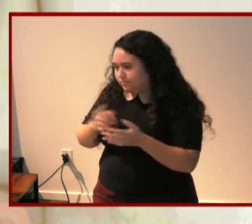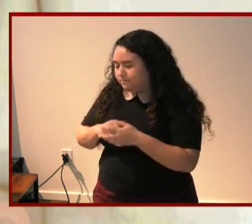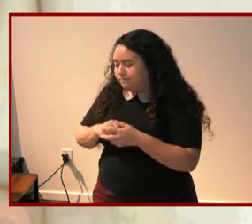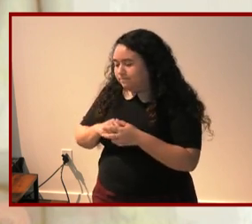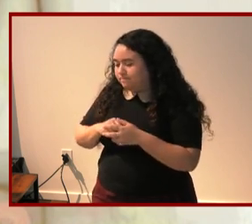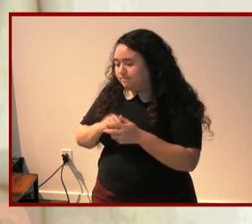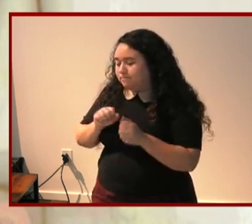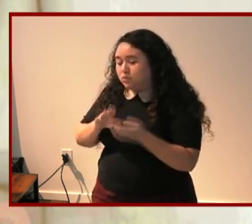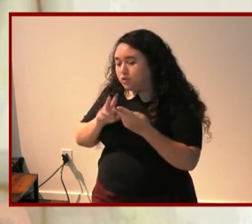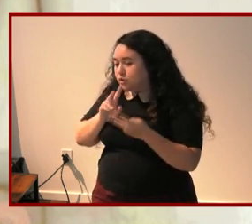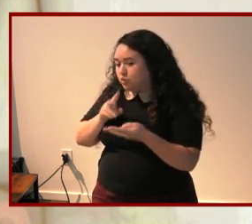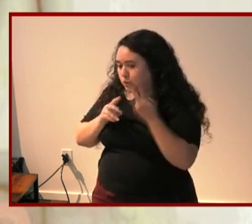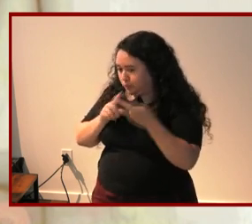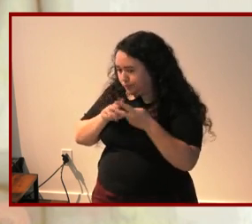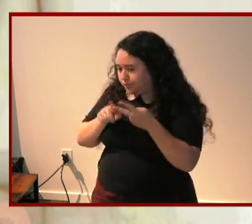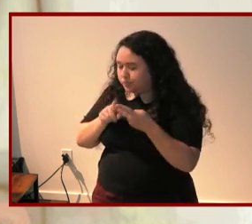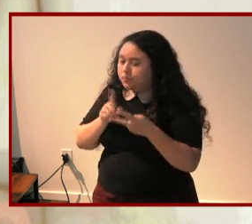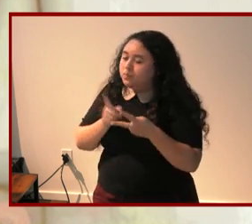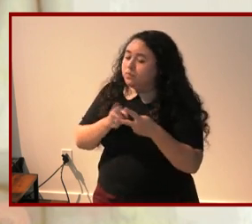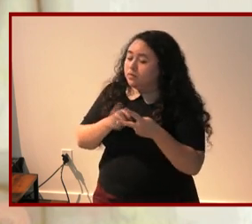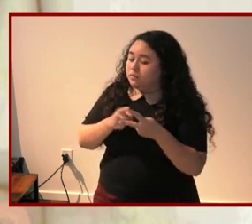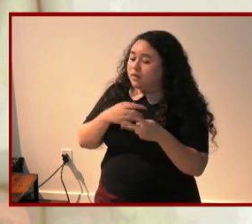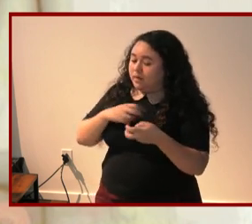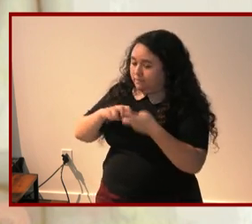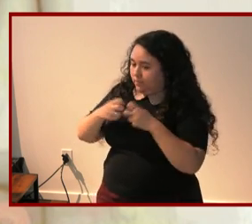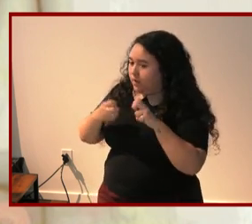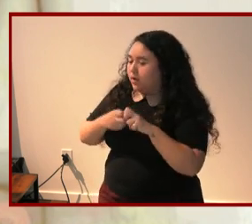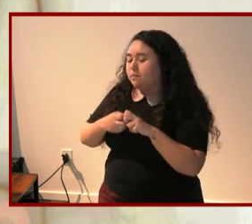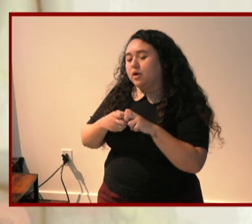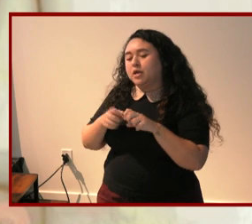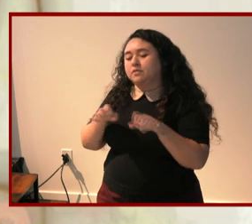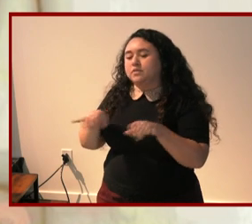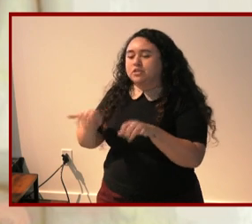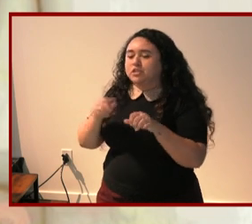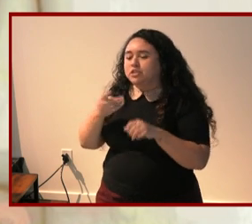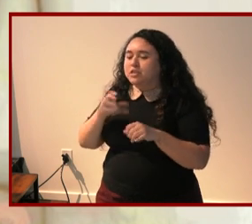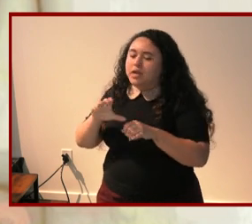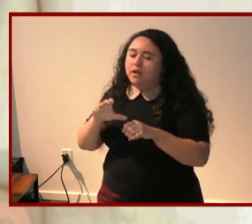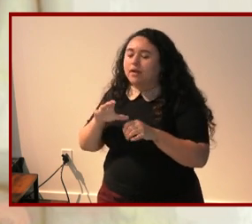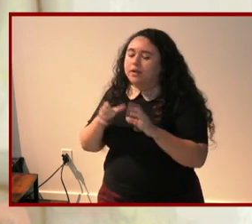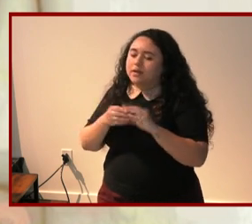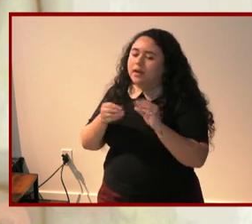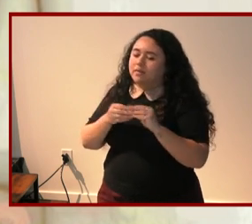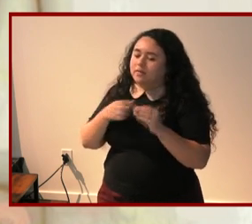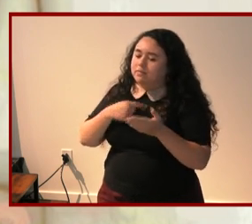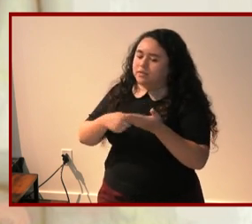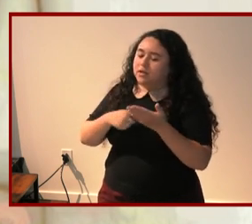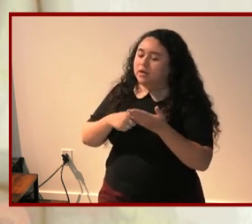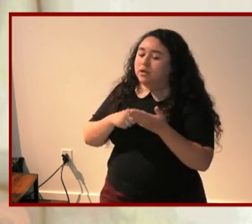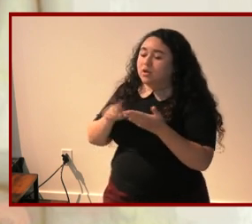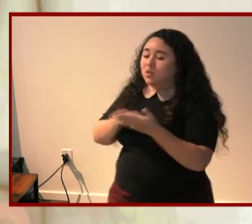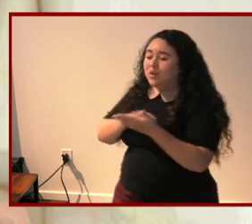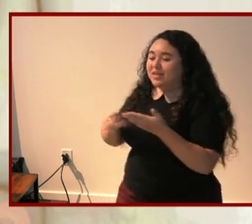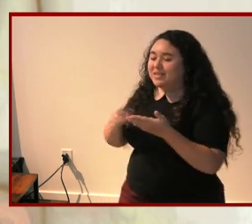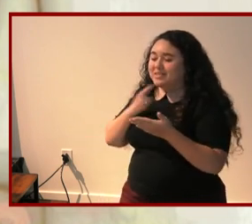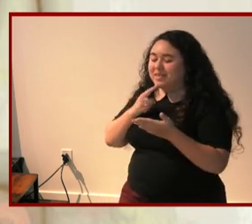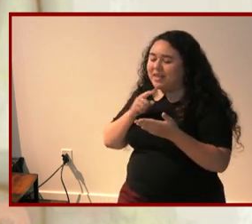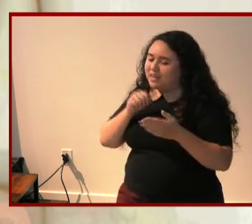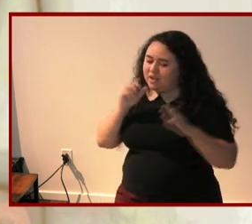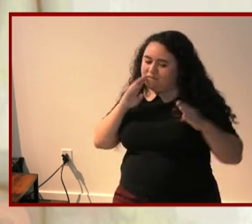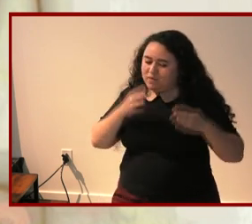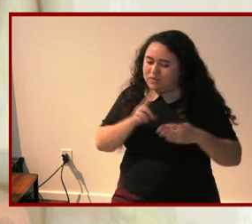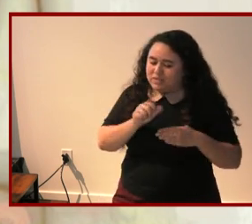so first in addition to the problematic generic narrative i'm discussing is what critics would call the decentering of the disabled